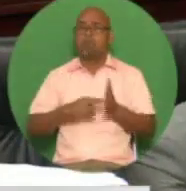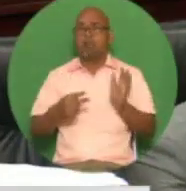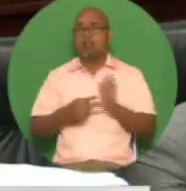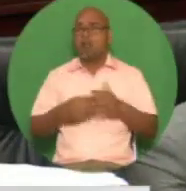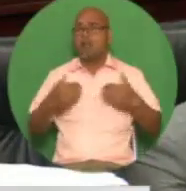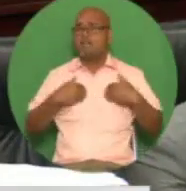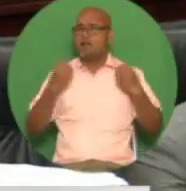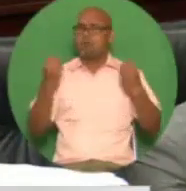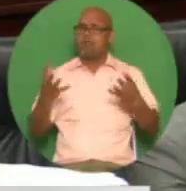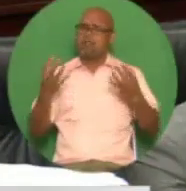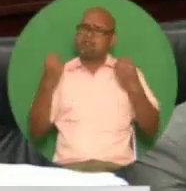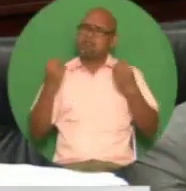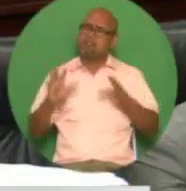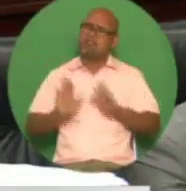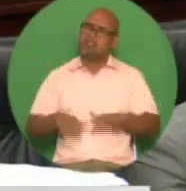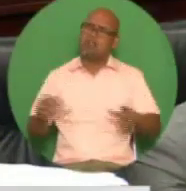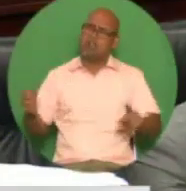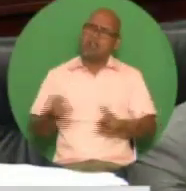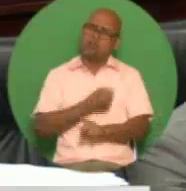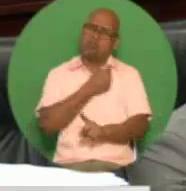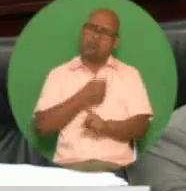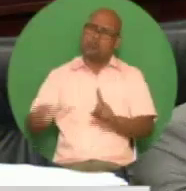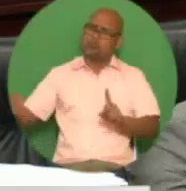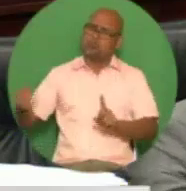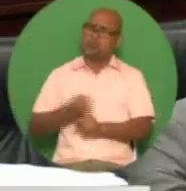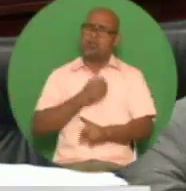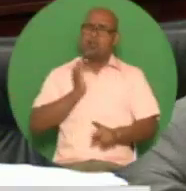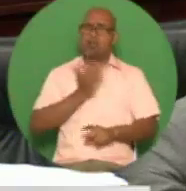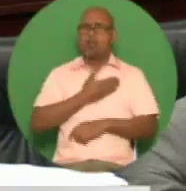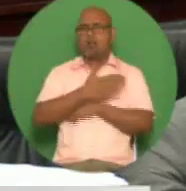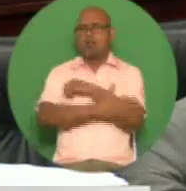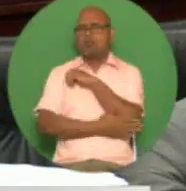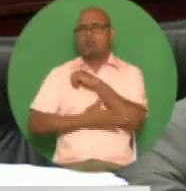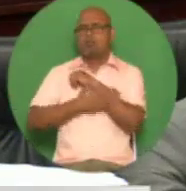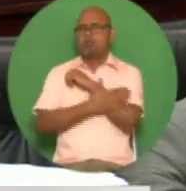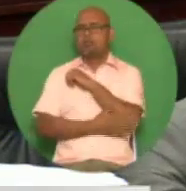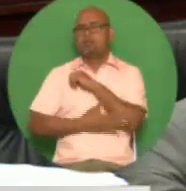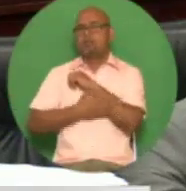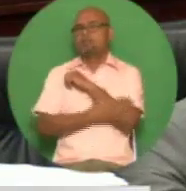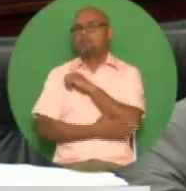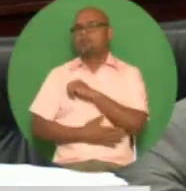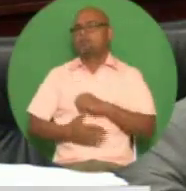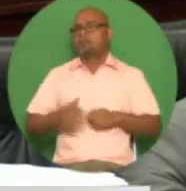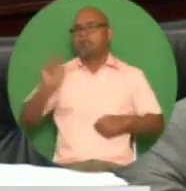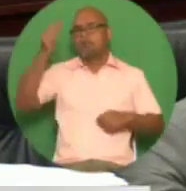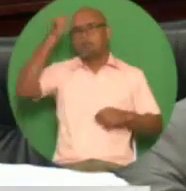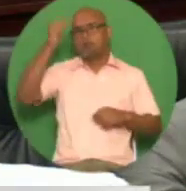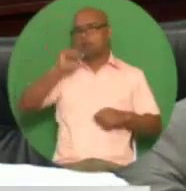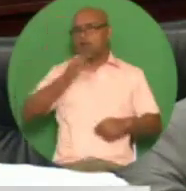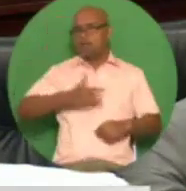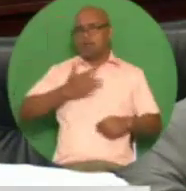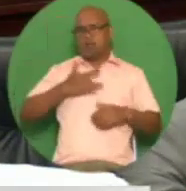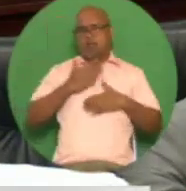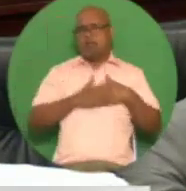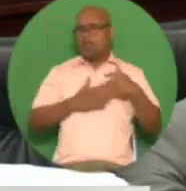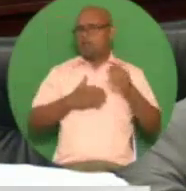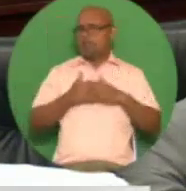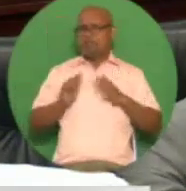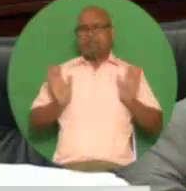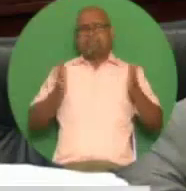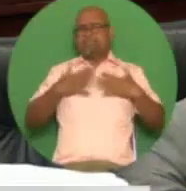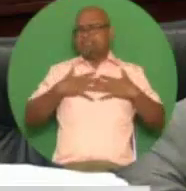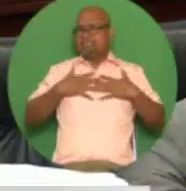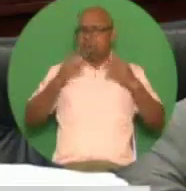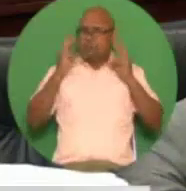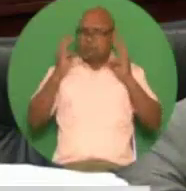endured by the most vulnerable in our society a condition with which this government is deeply concerned i therefore propose